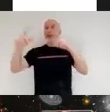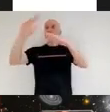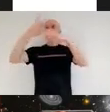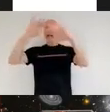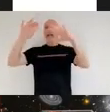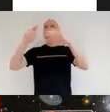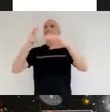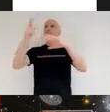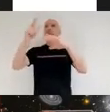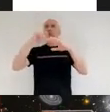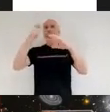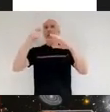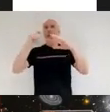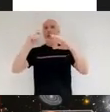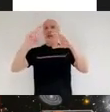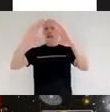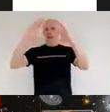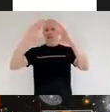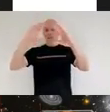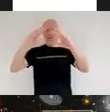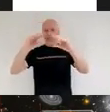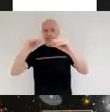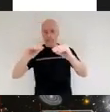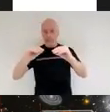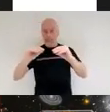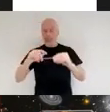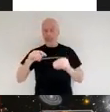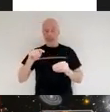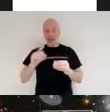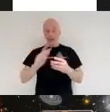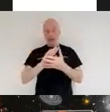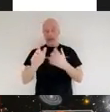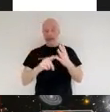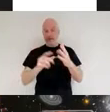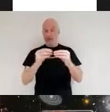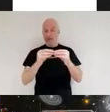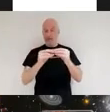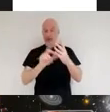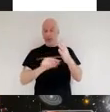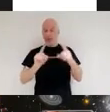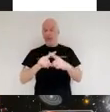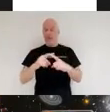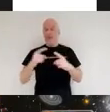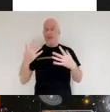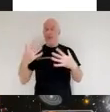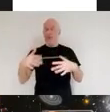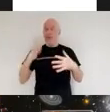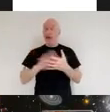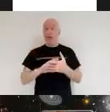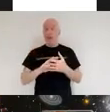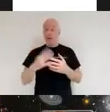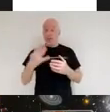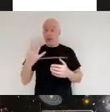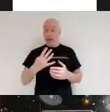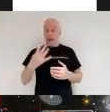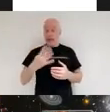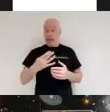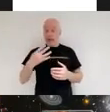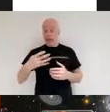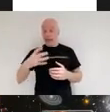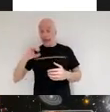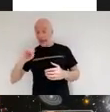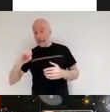life now the hubble has been phenomenally successful launched in 1990 fully operational since 1993